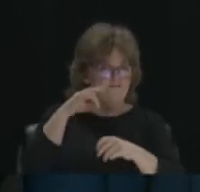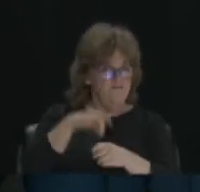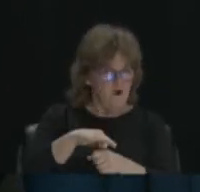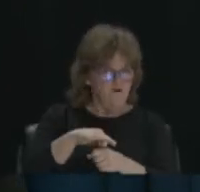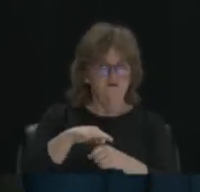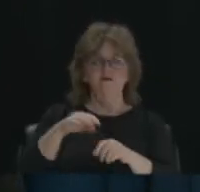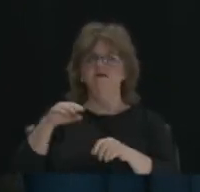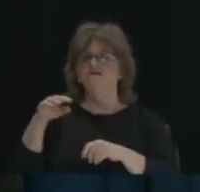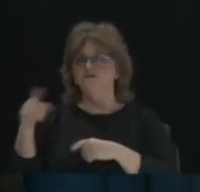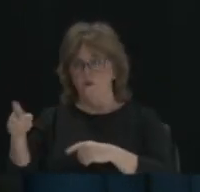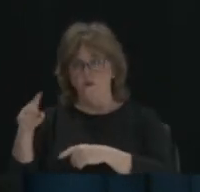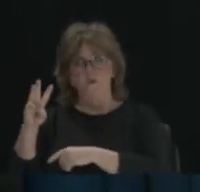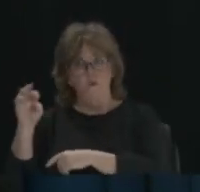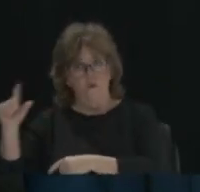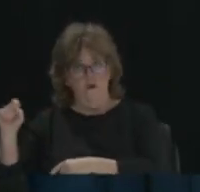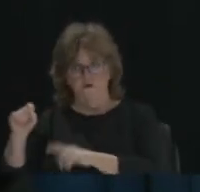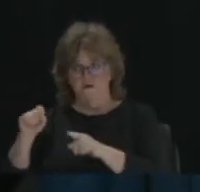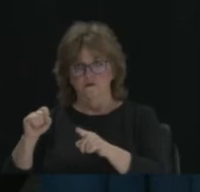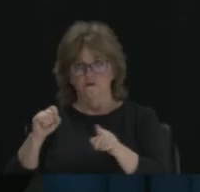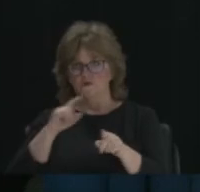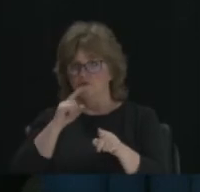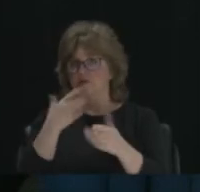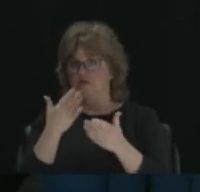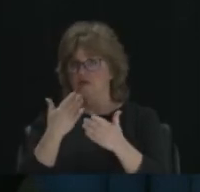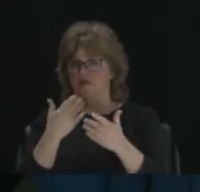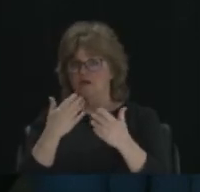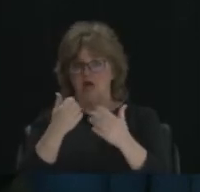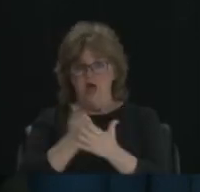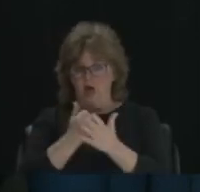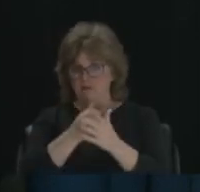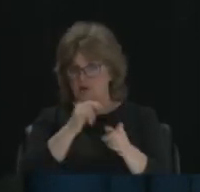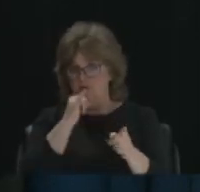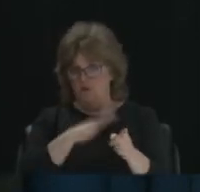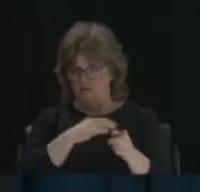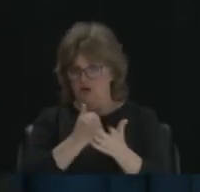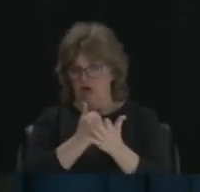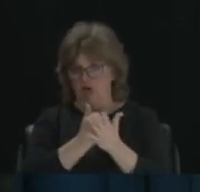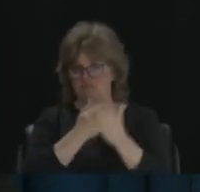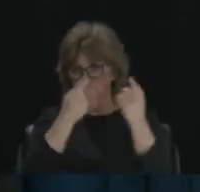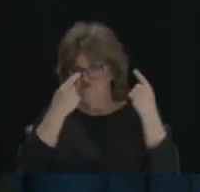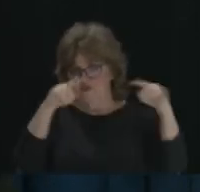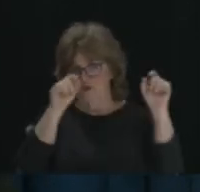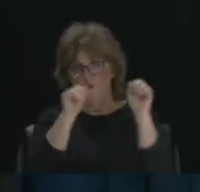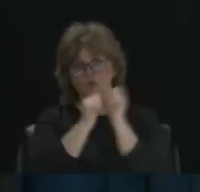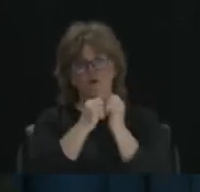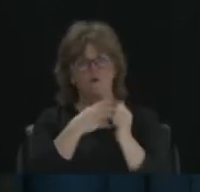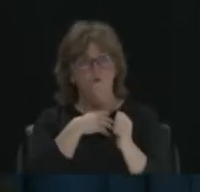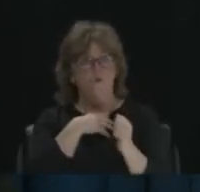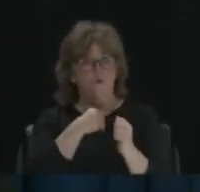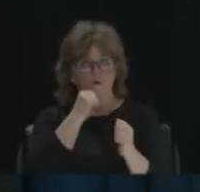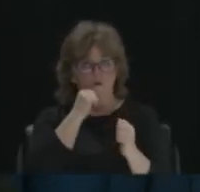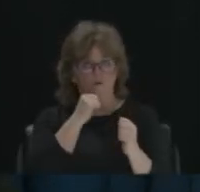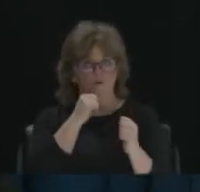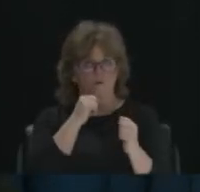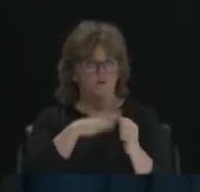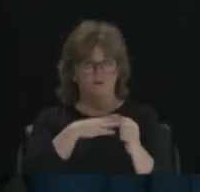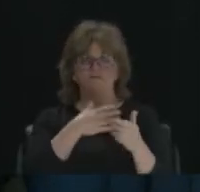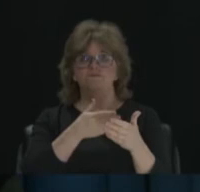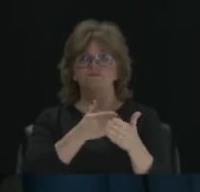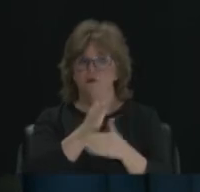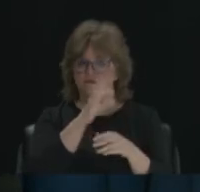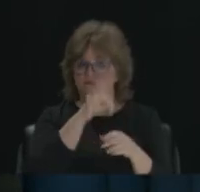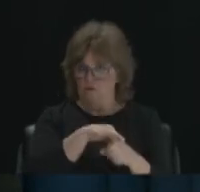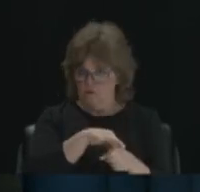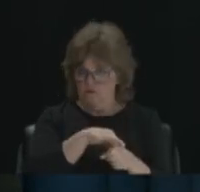women, at that time white women, the right to vote. And so she was active with the women's movement of the time. So she was active with the